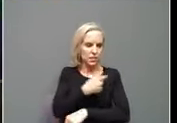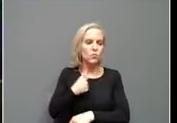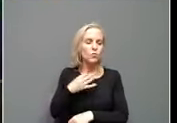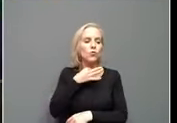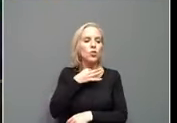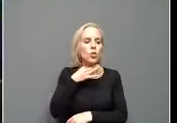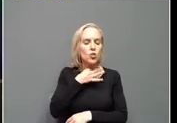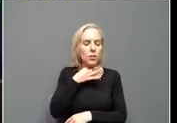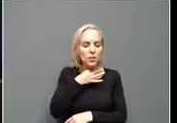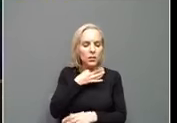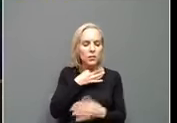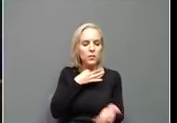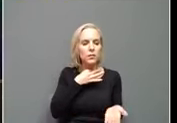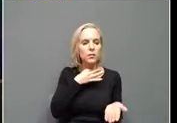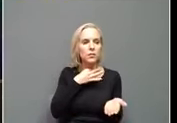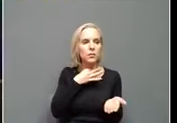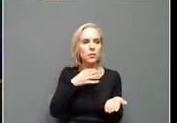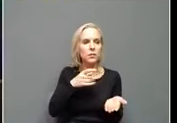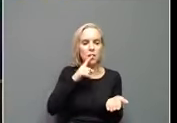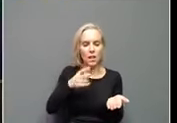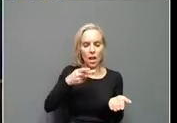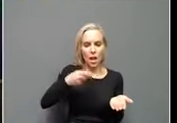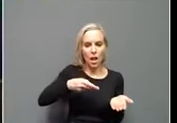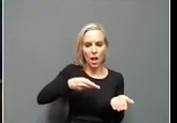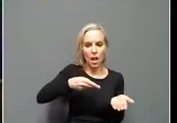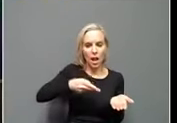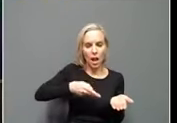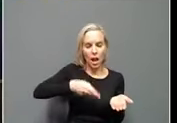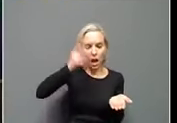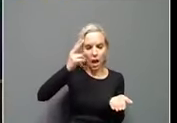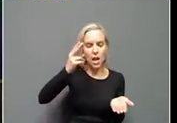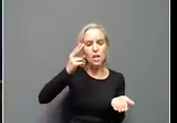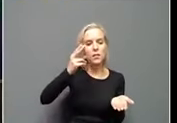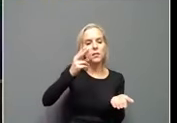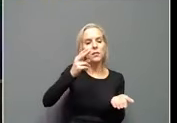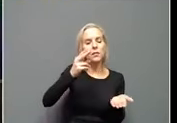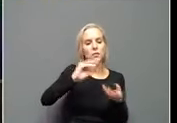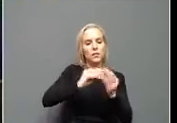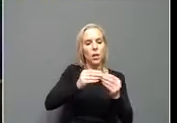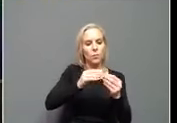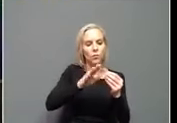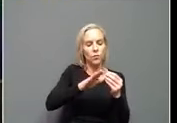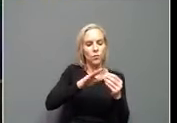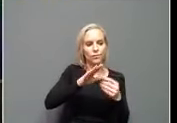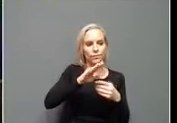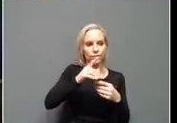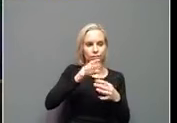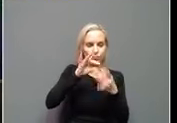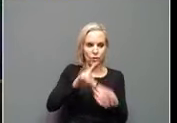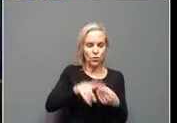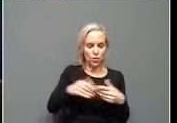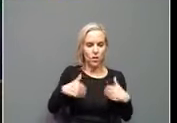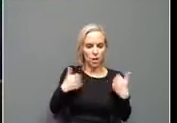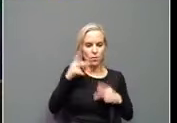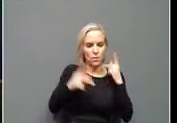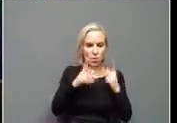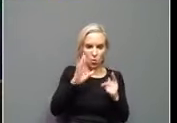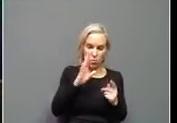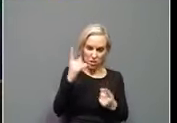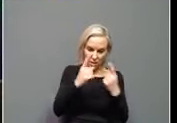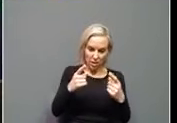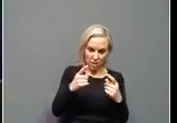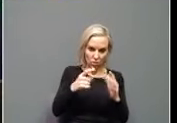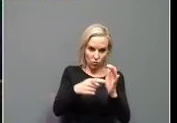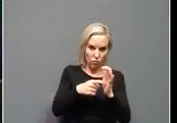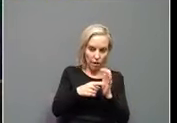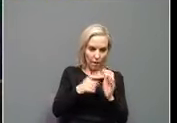such a high proportion of cases among young people right now, if you would, um, consider a mandate for students at public